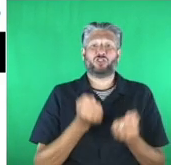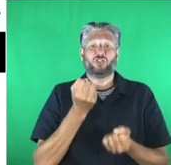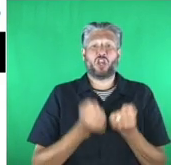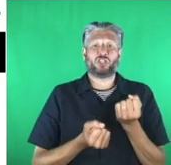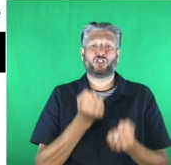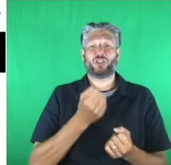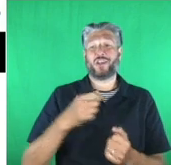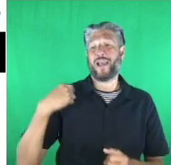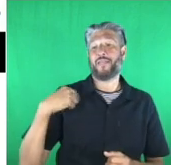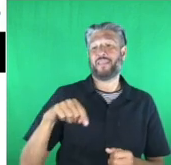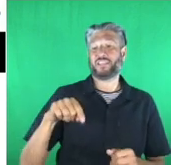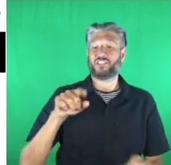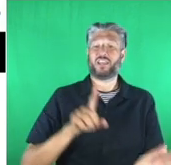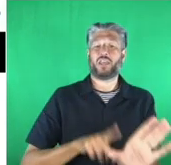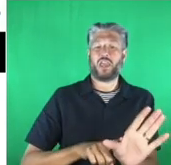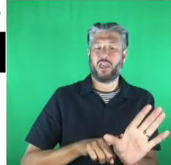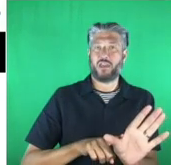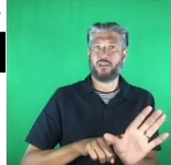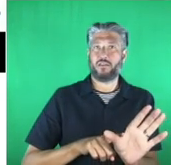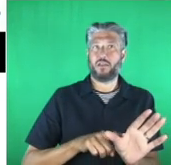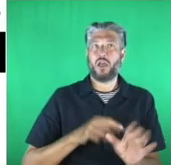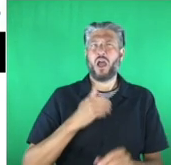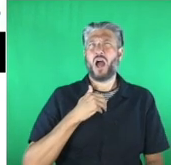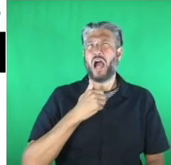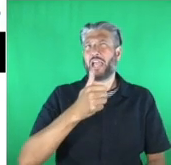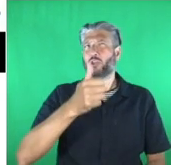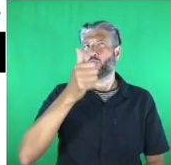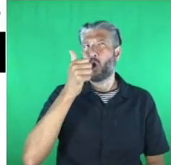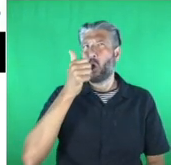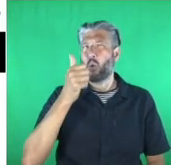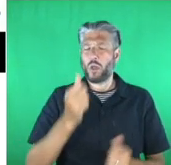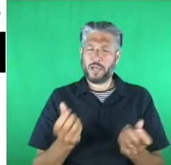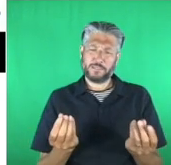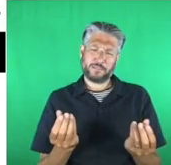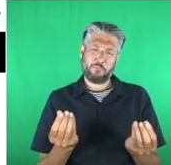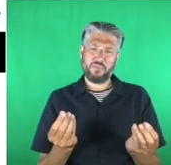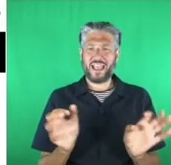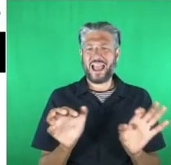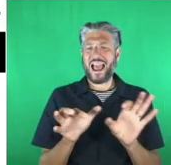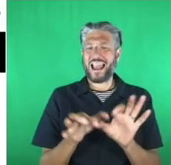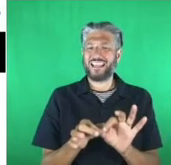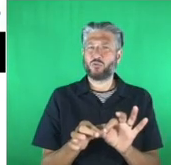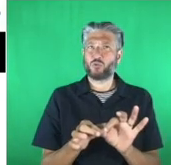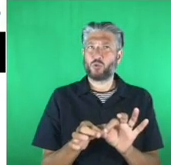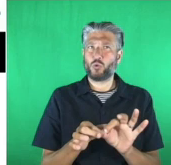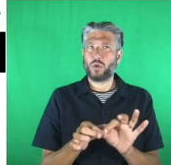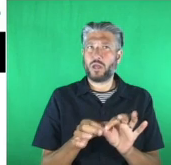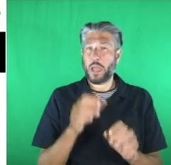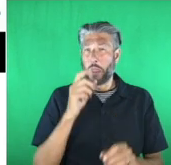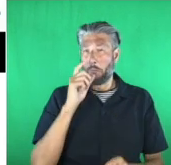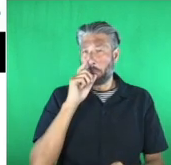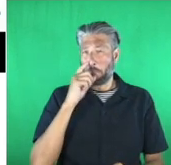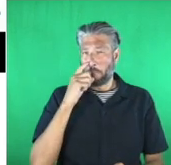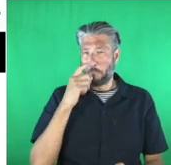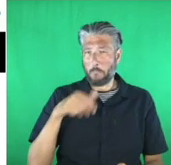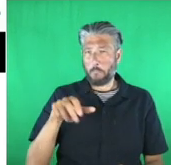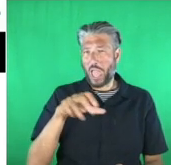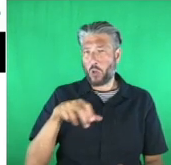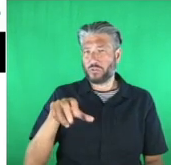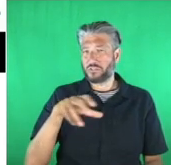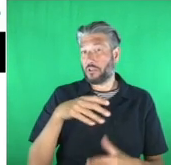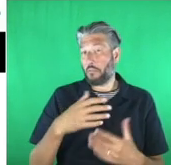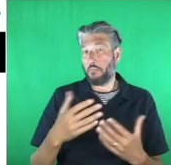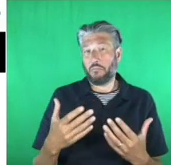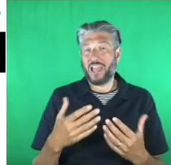mouse related confection that is made to look like an insect of some sort.